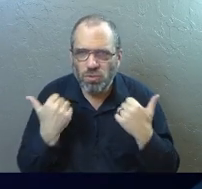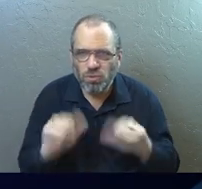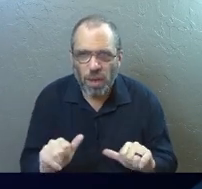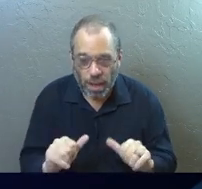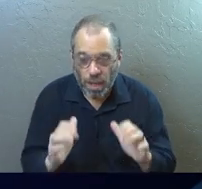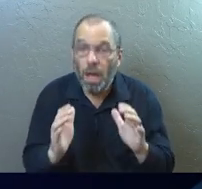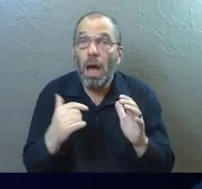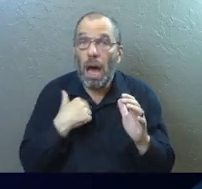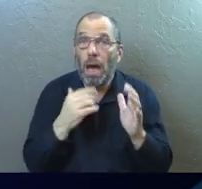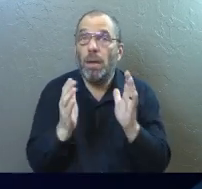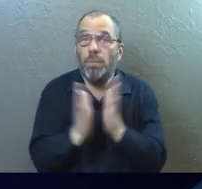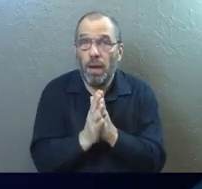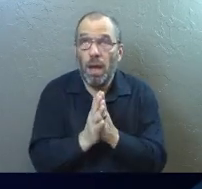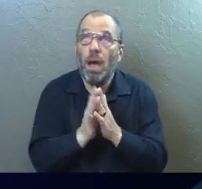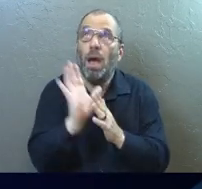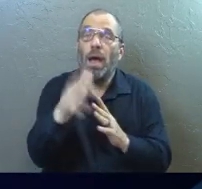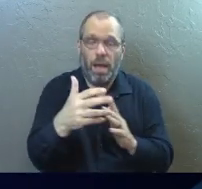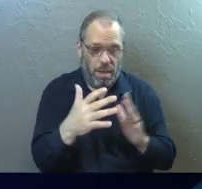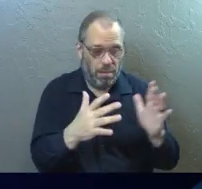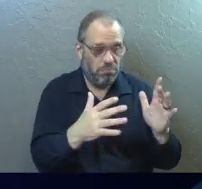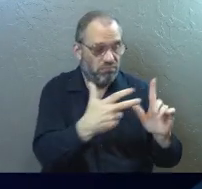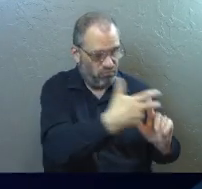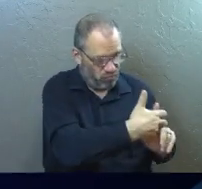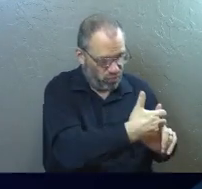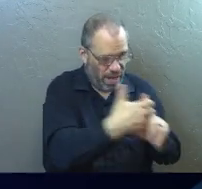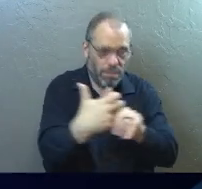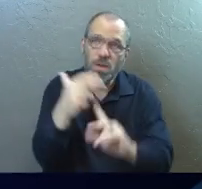The prayer is, God, would you drag me home to Jesus?